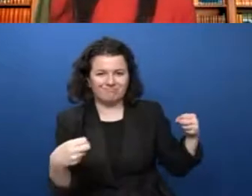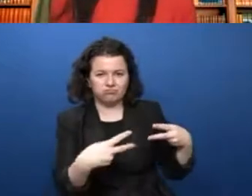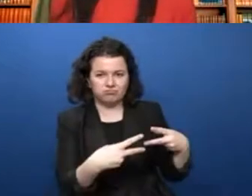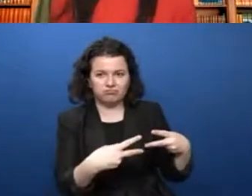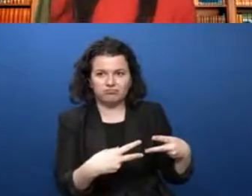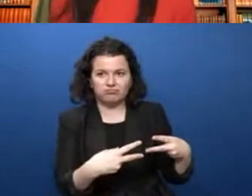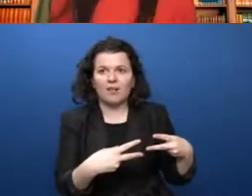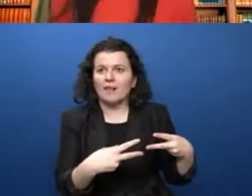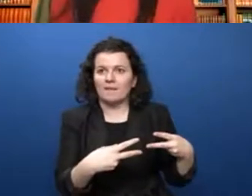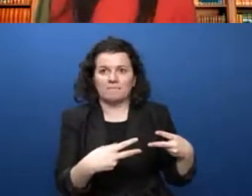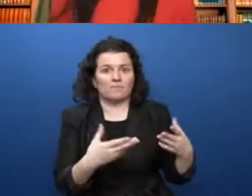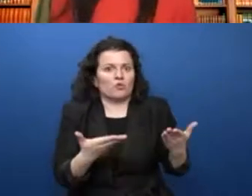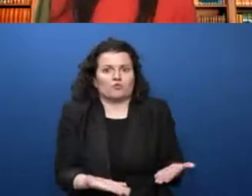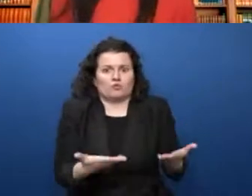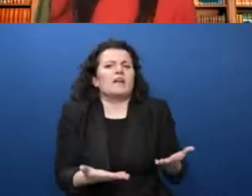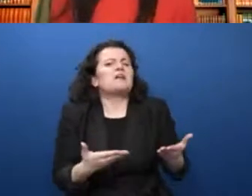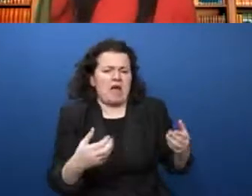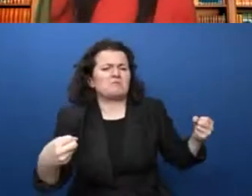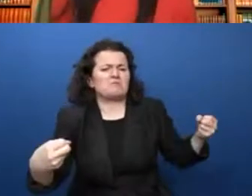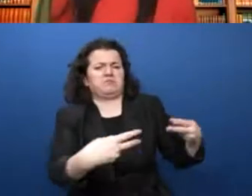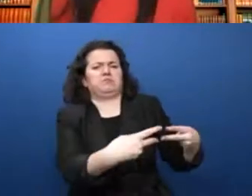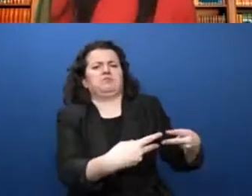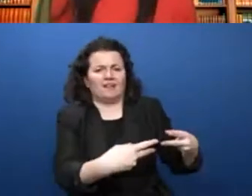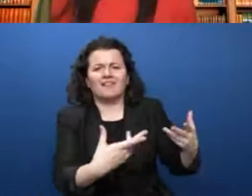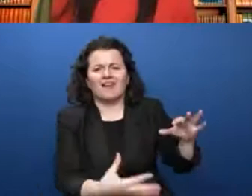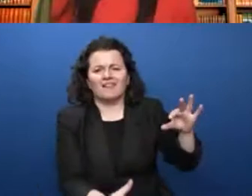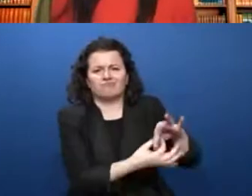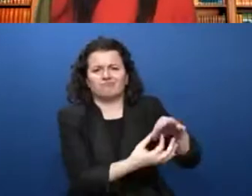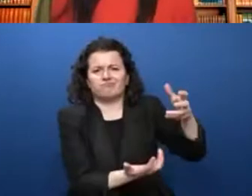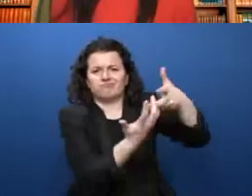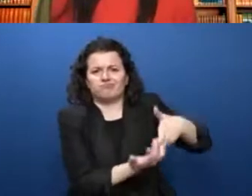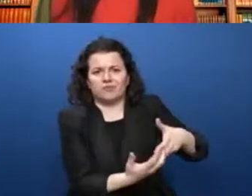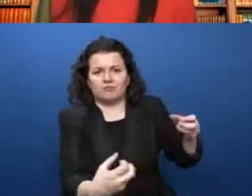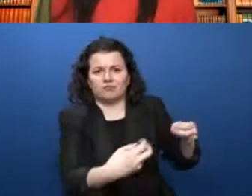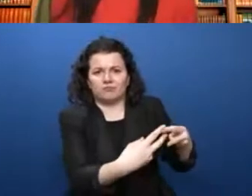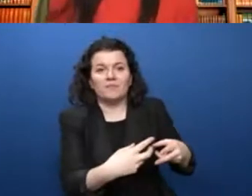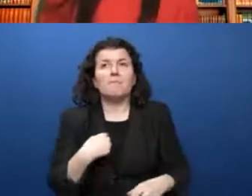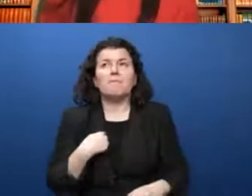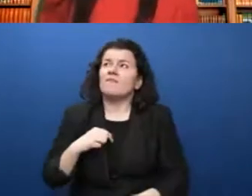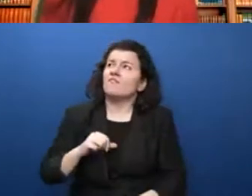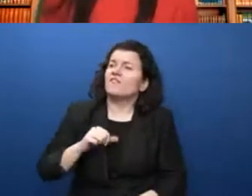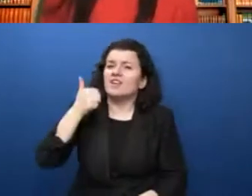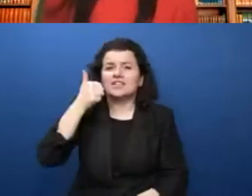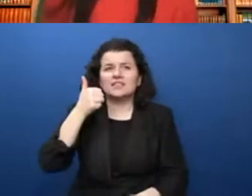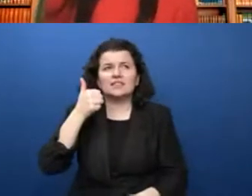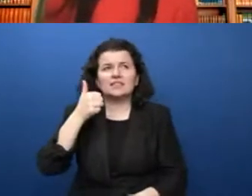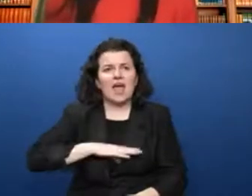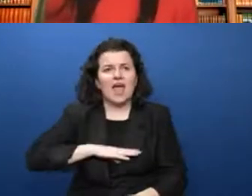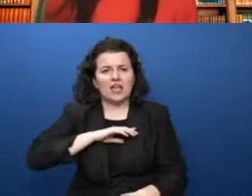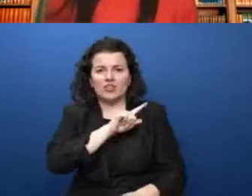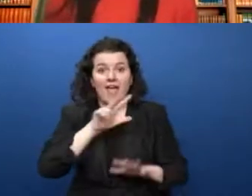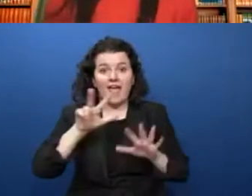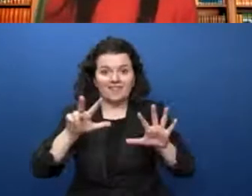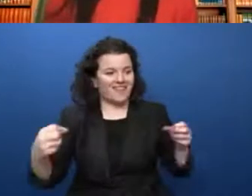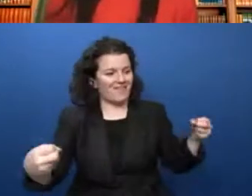into televisions like it is today. I got my first captioning box when I was 18. My mom couldn't afford it before that.